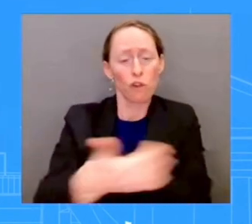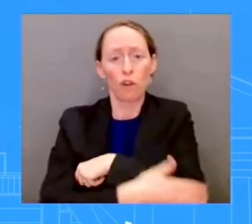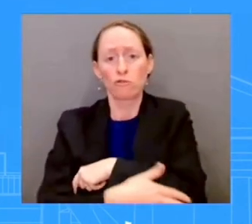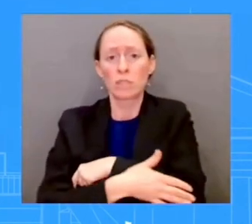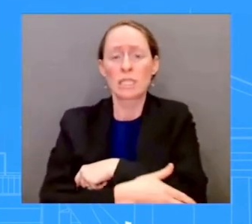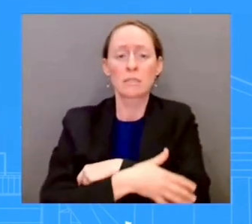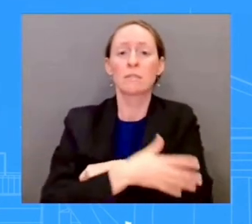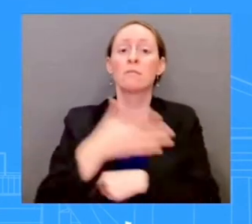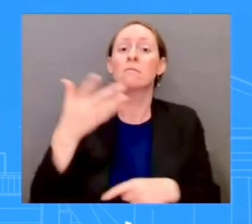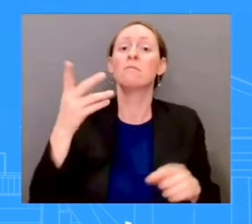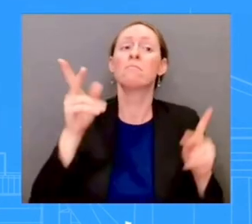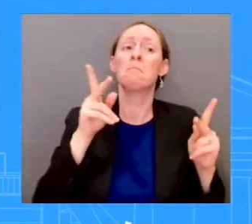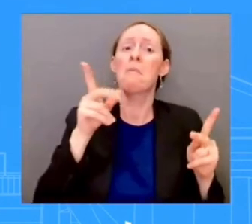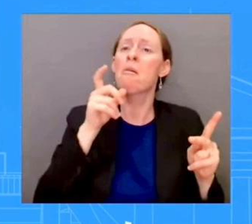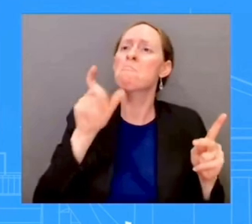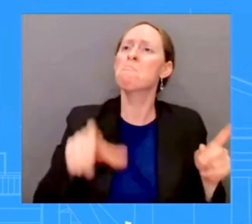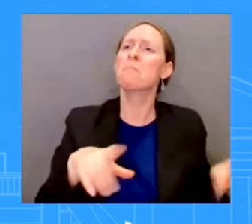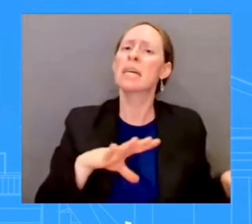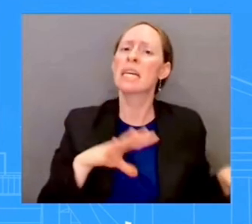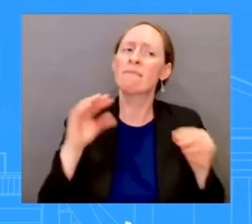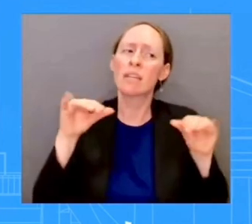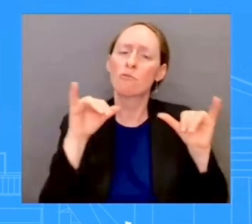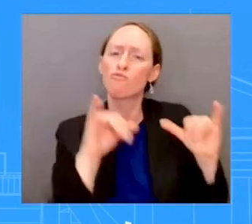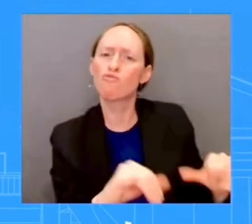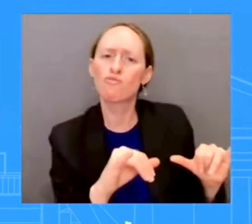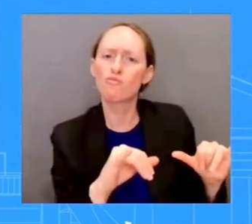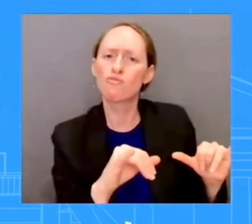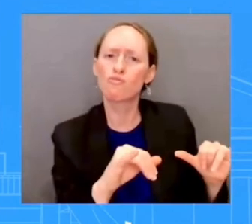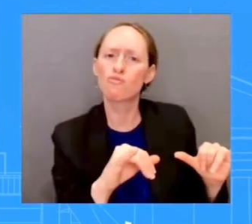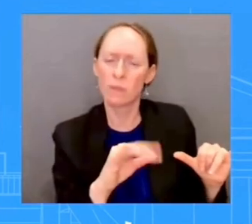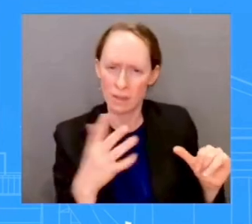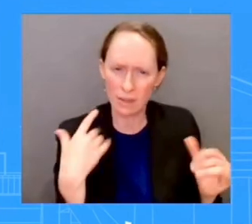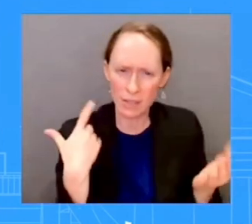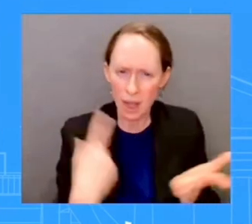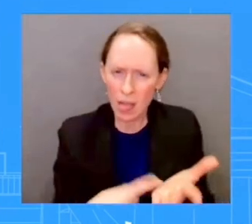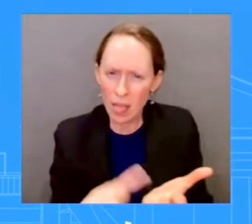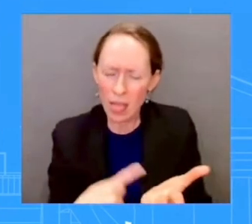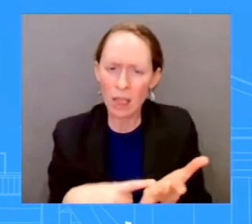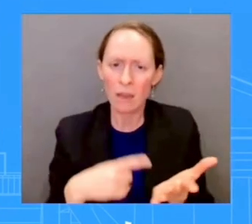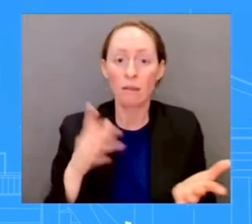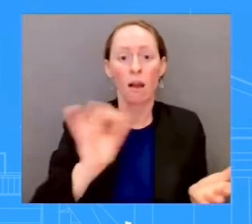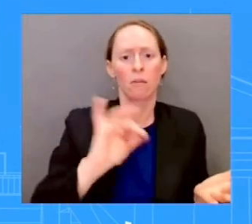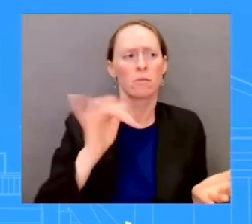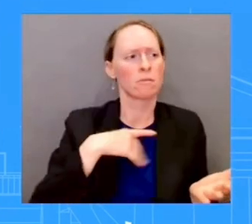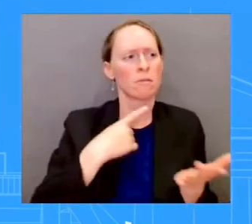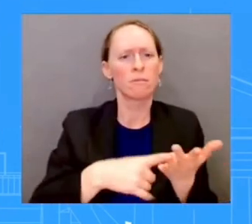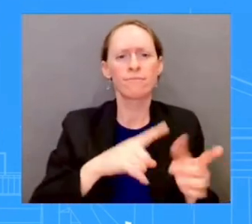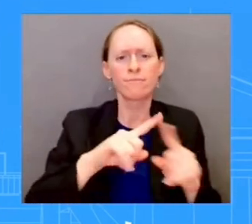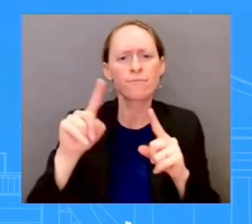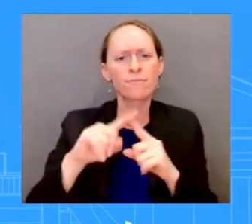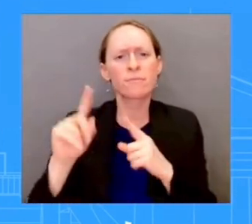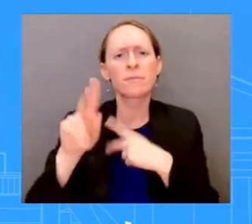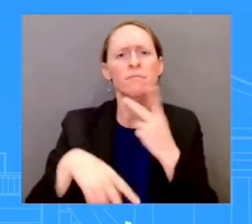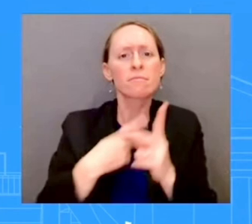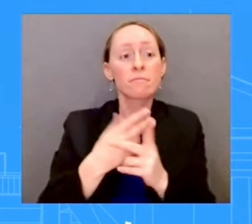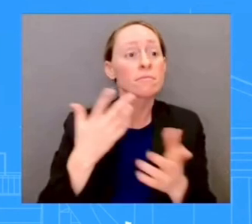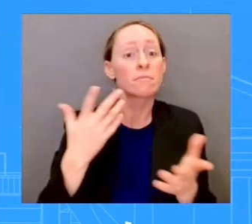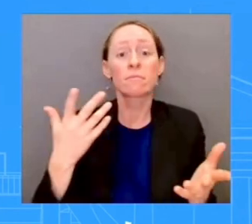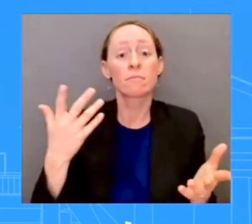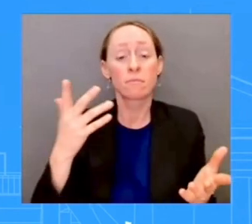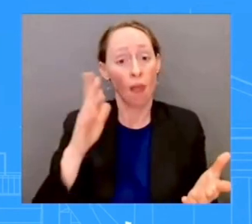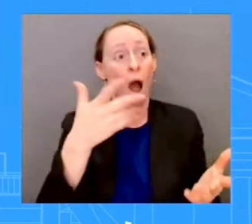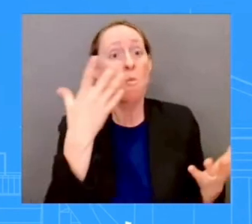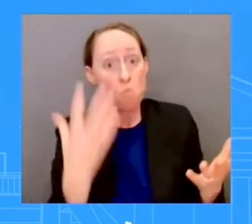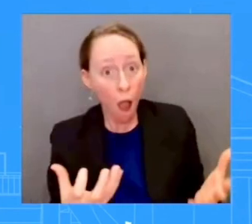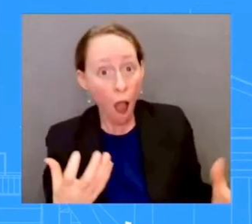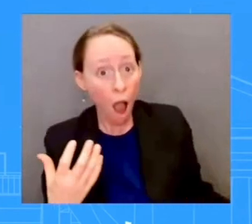citizenship under this President. And mind you, he's been doing this on his own. Does he want to do it in a bipartisan way? Absolutely. That's